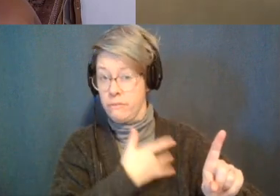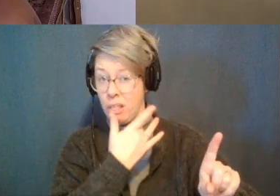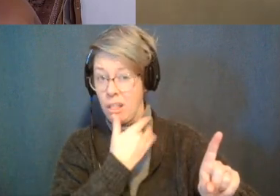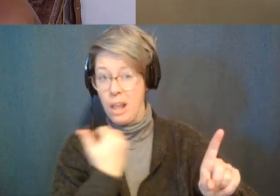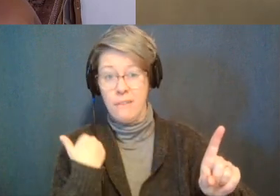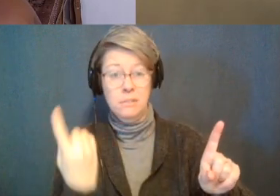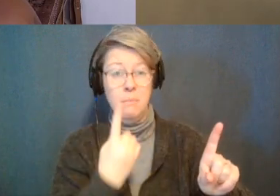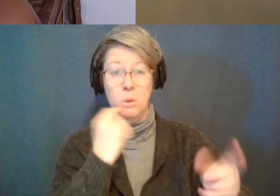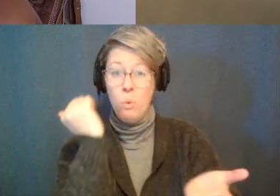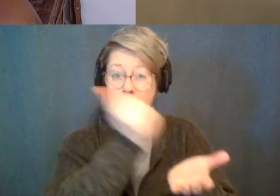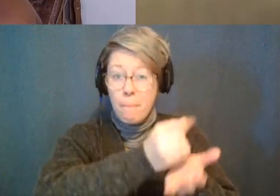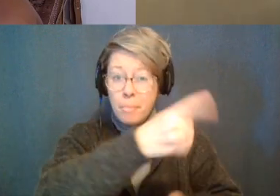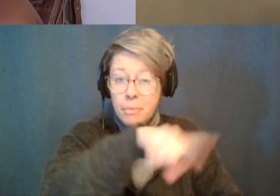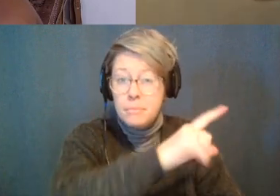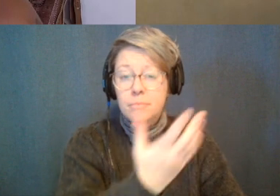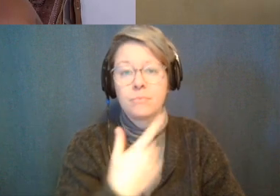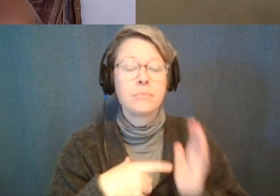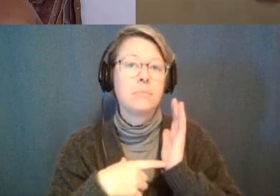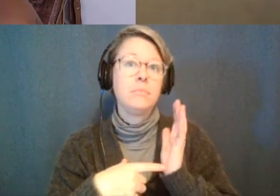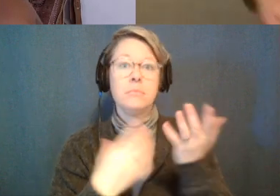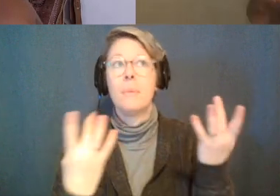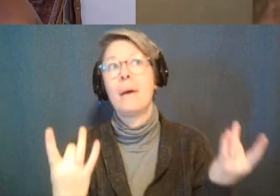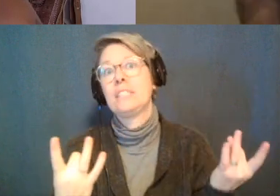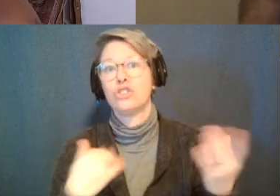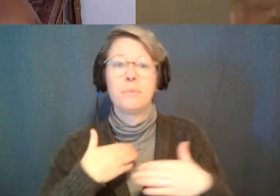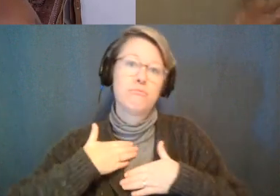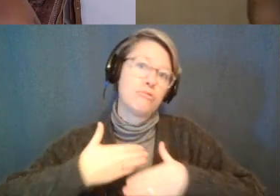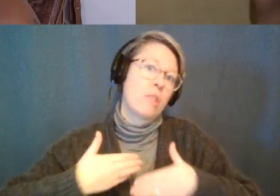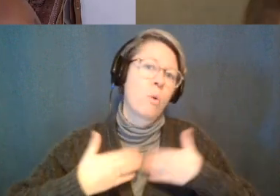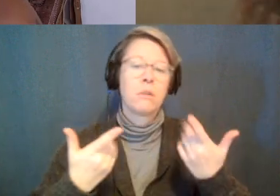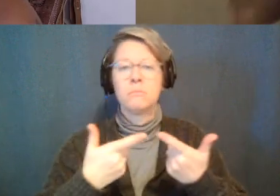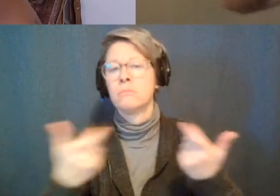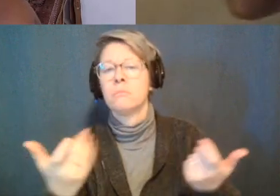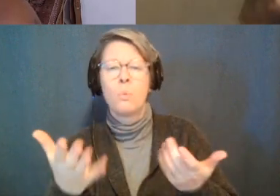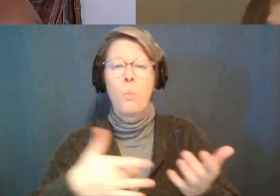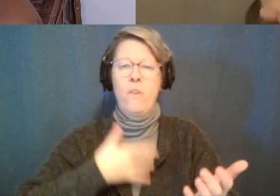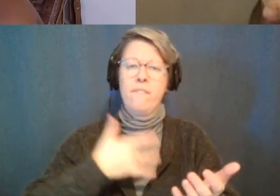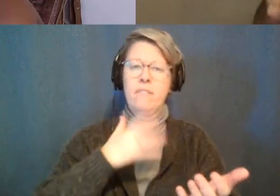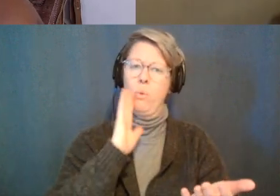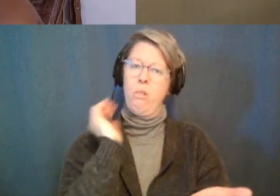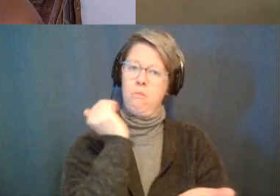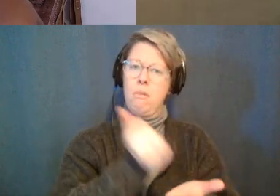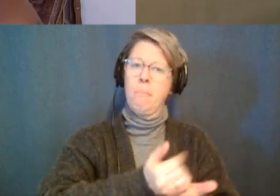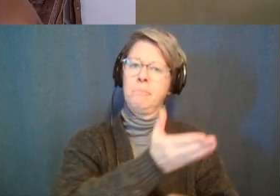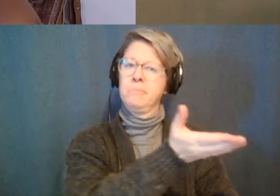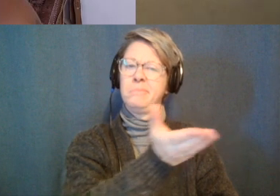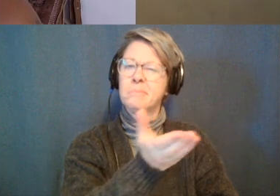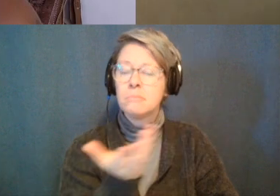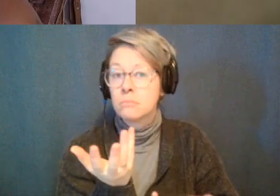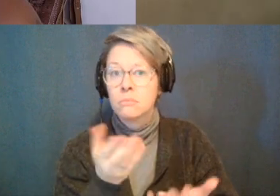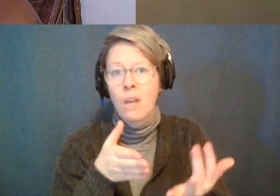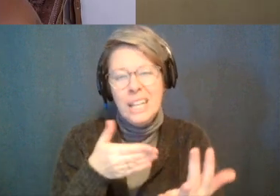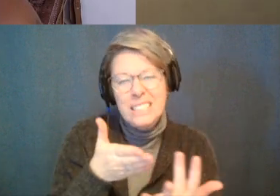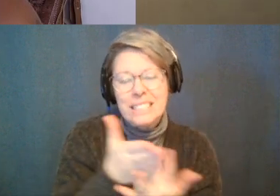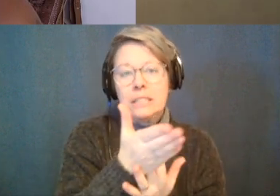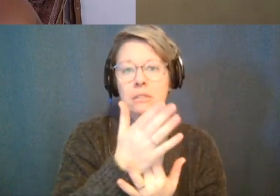them um so for example meditation breath work like what do you find it's really good for i guess working through